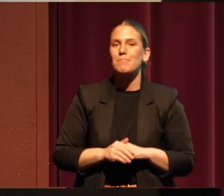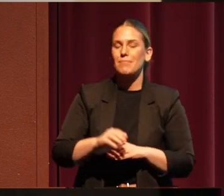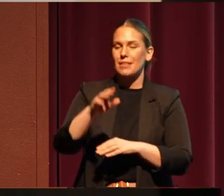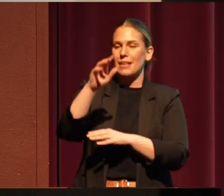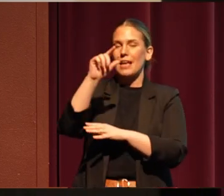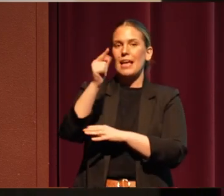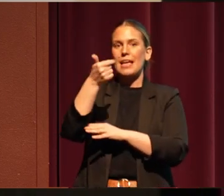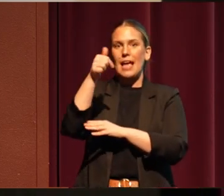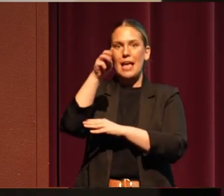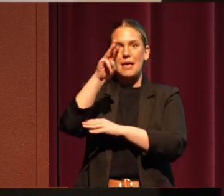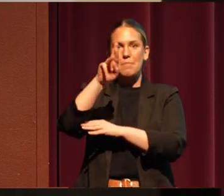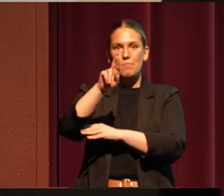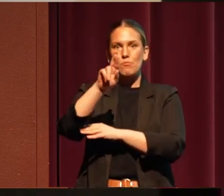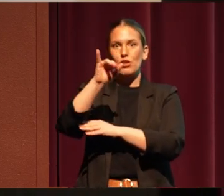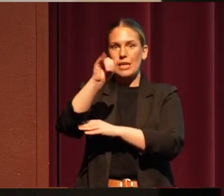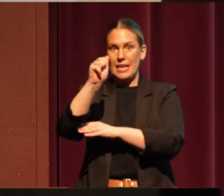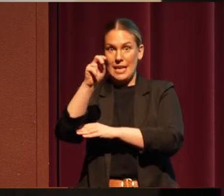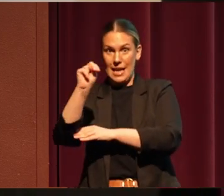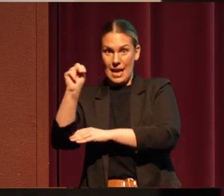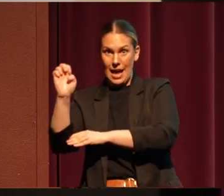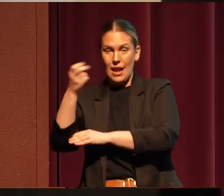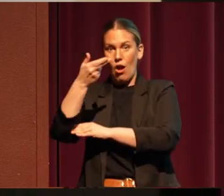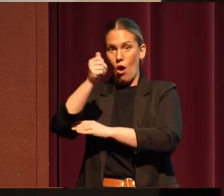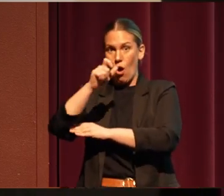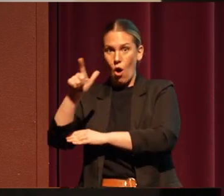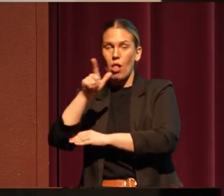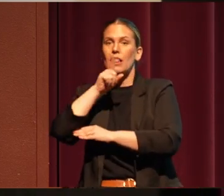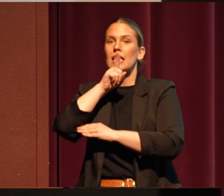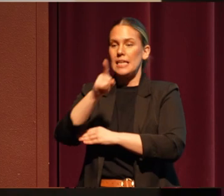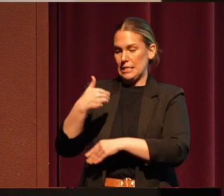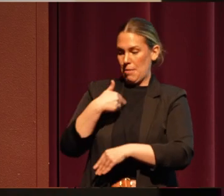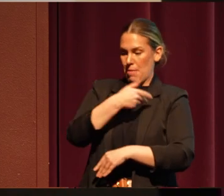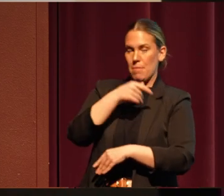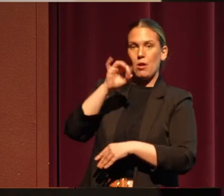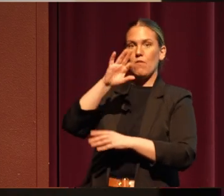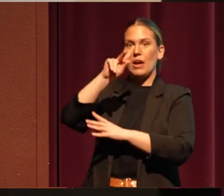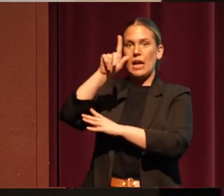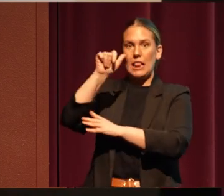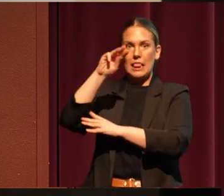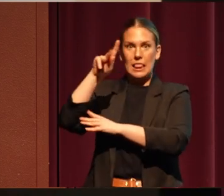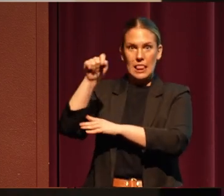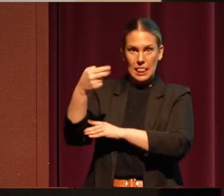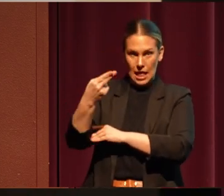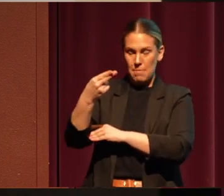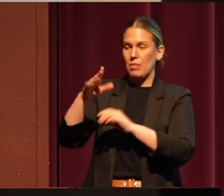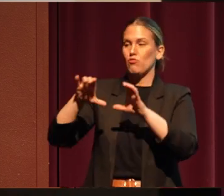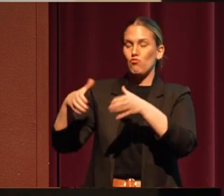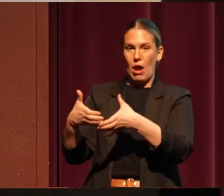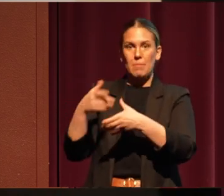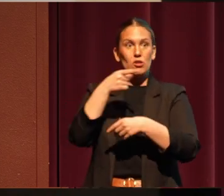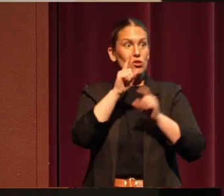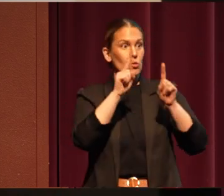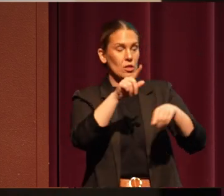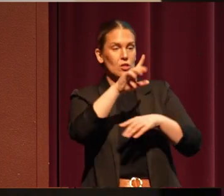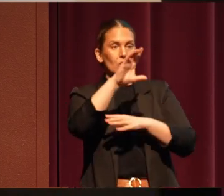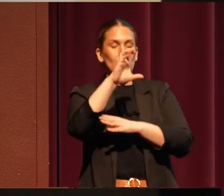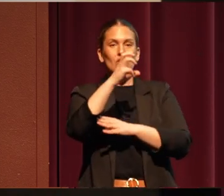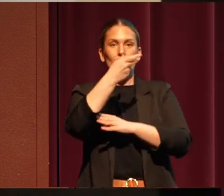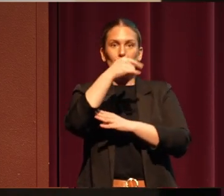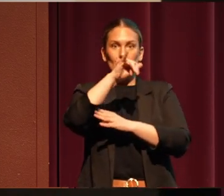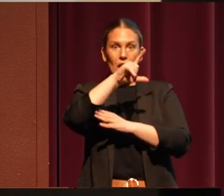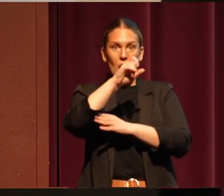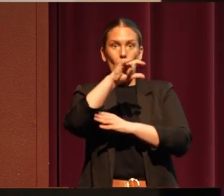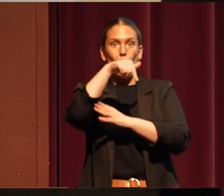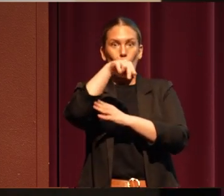Gabrieanne Hall is an enrolled member of the Klamath Tribes. She was born and raised in Fort Klamath Valley and attended school in Chiloquin, Oregon.